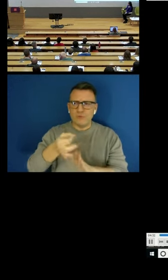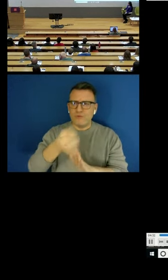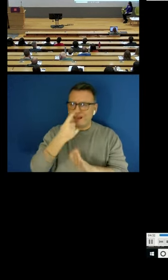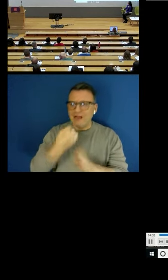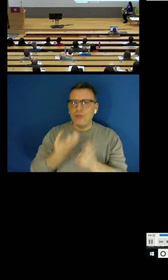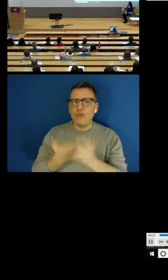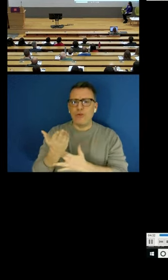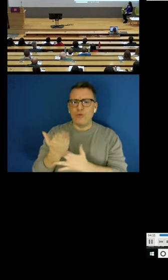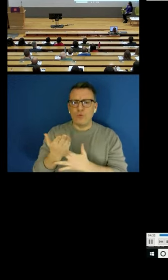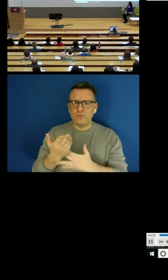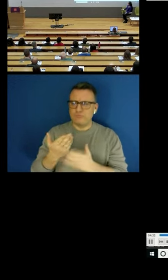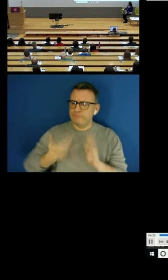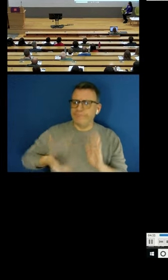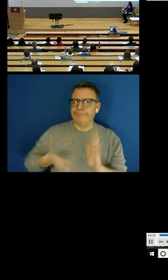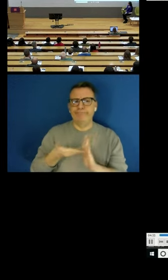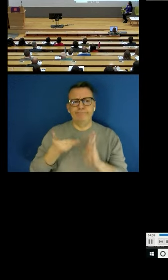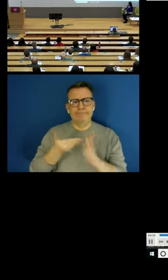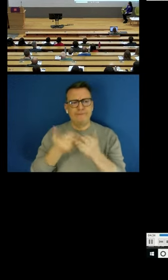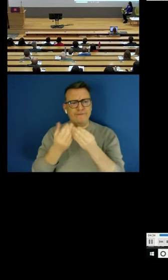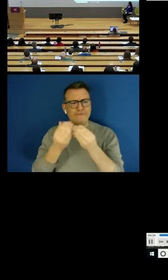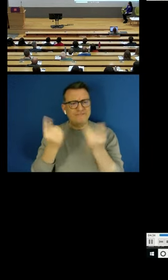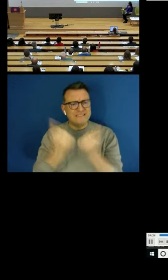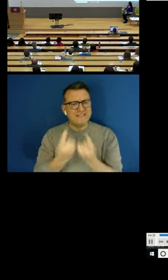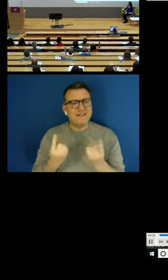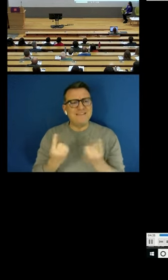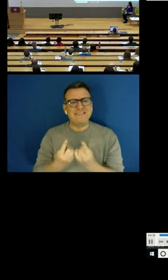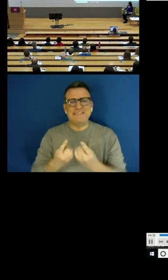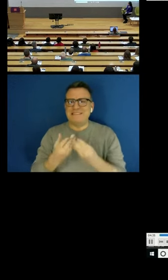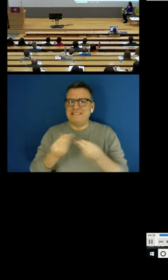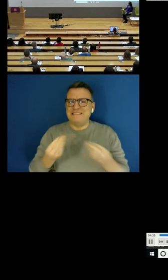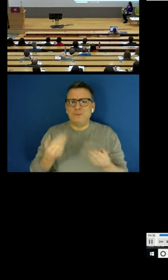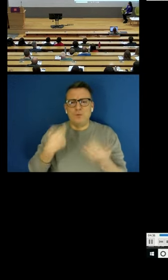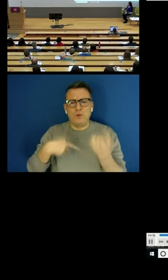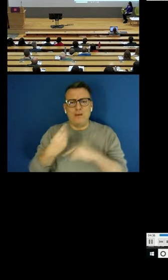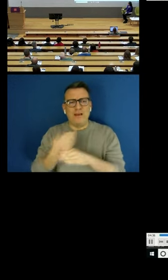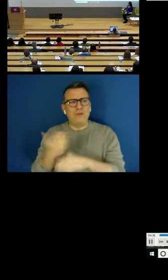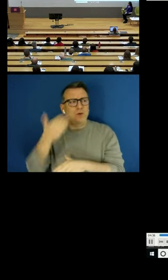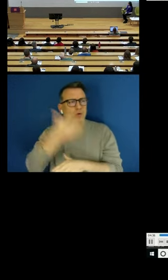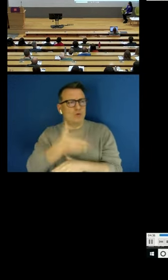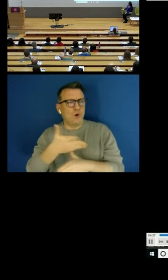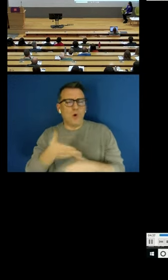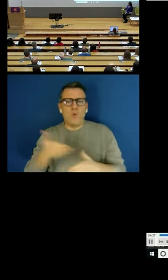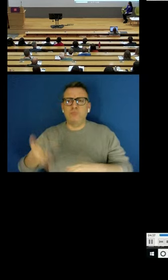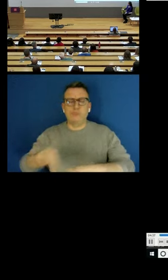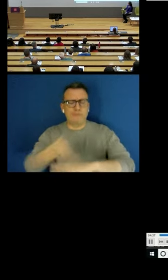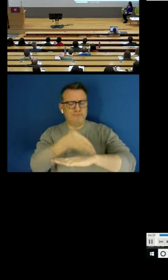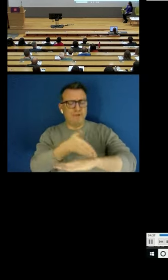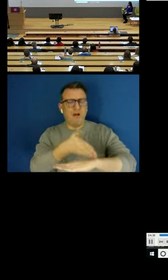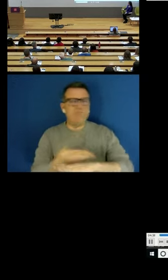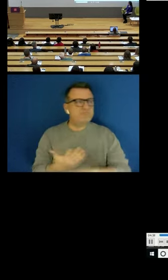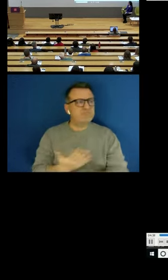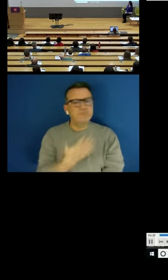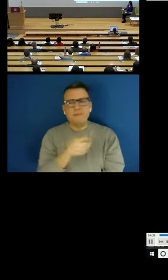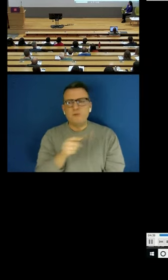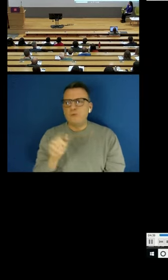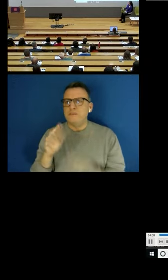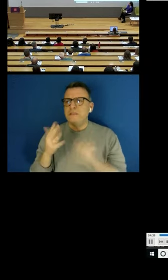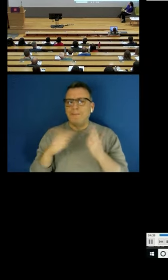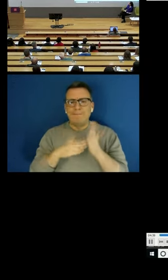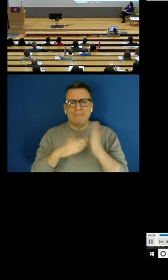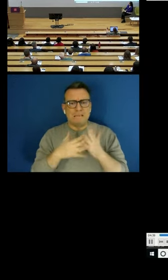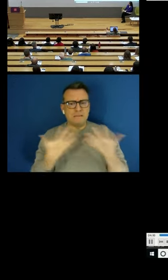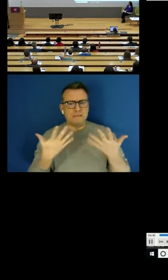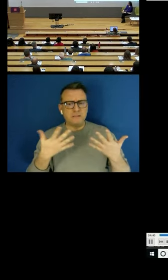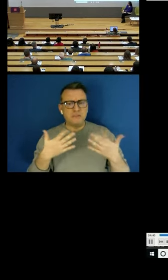some facilities where people can park freely for five ten minutes near where their dwell is existing